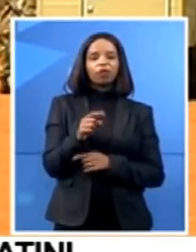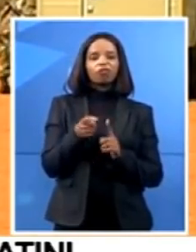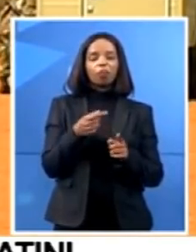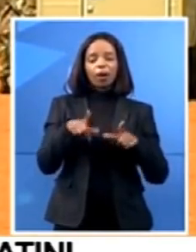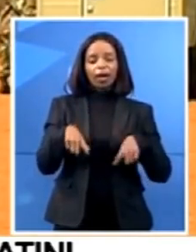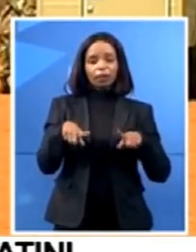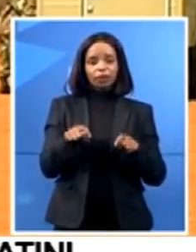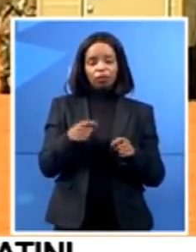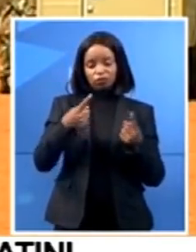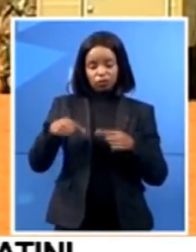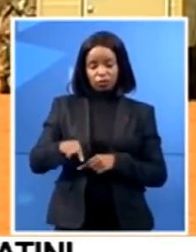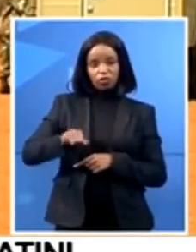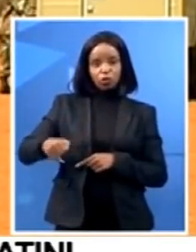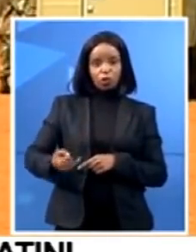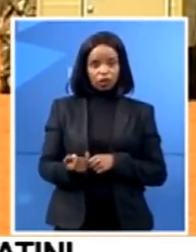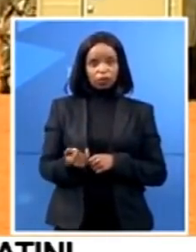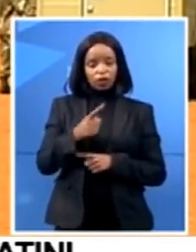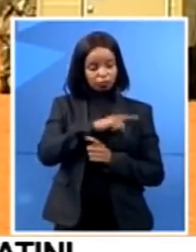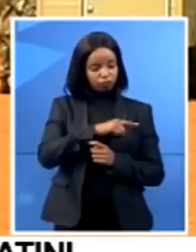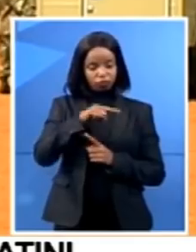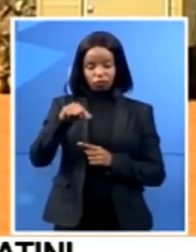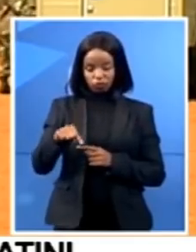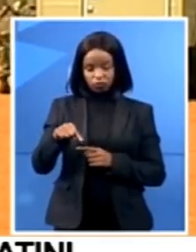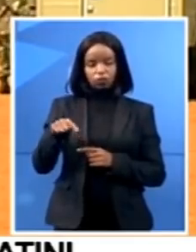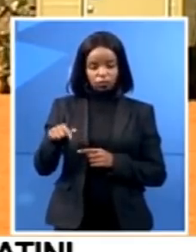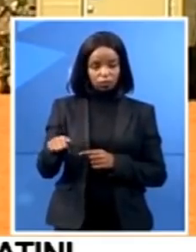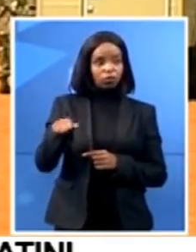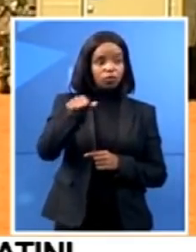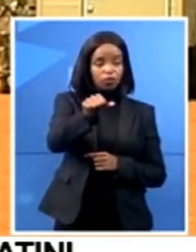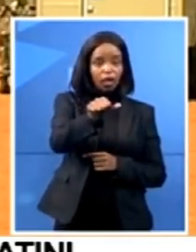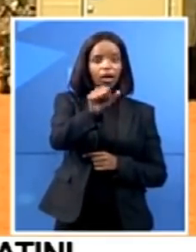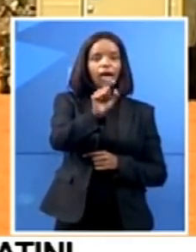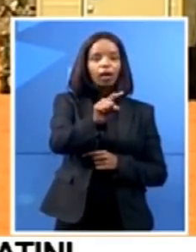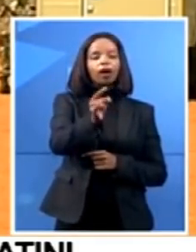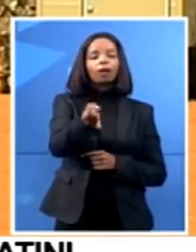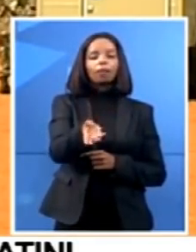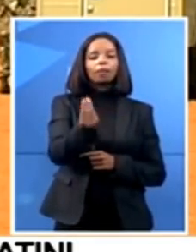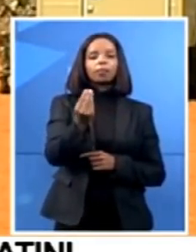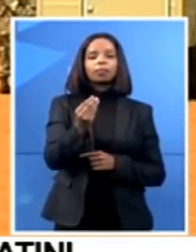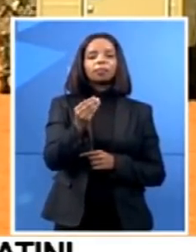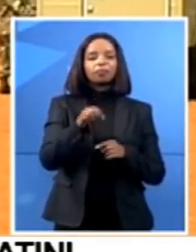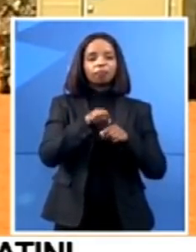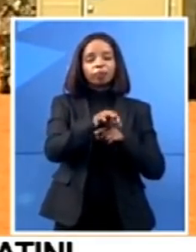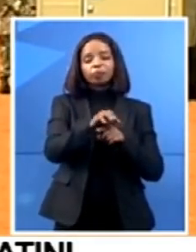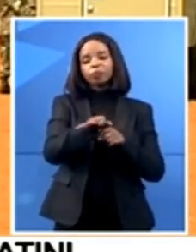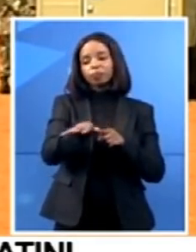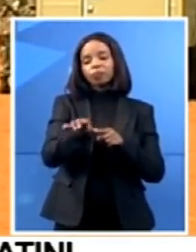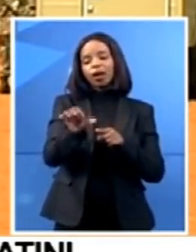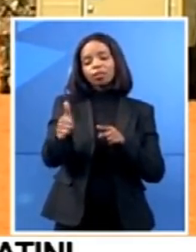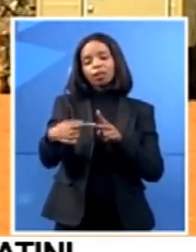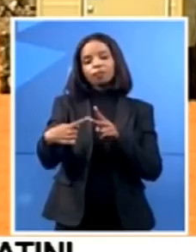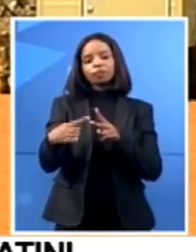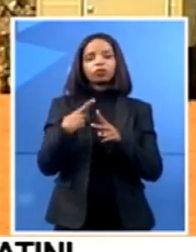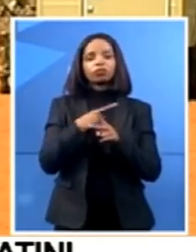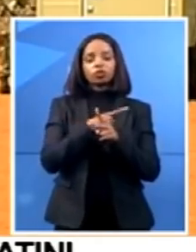where the doctor actually came back and then infected the other doctor with the coronavirus. Those two doctors, they are